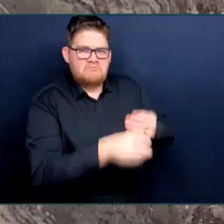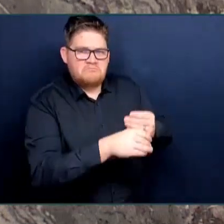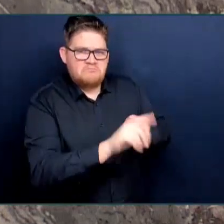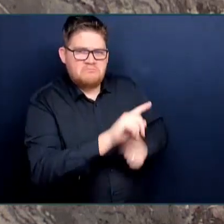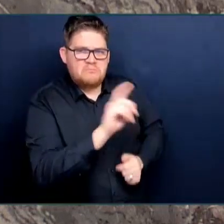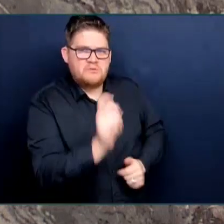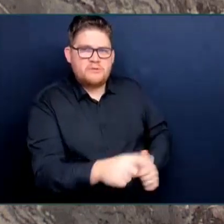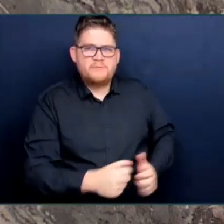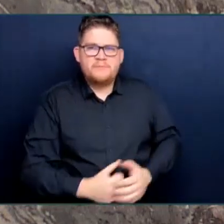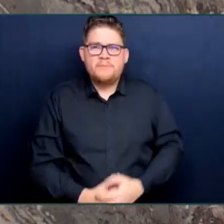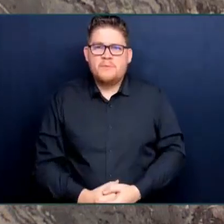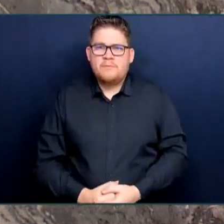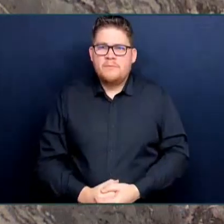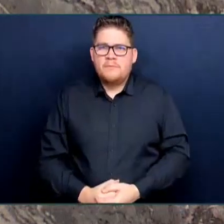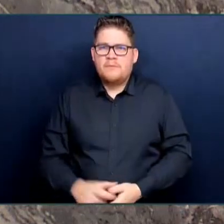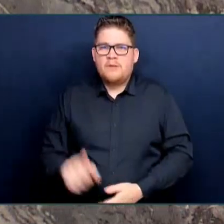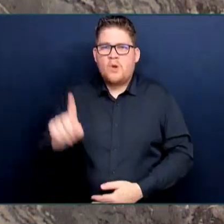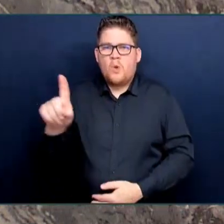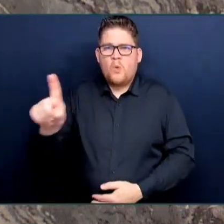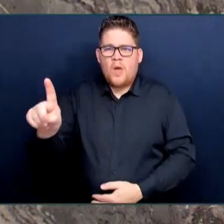project a sustainable plan.